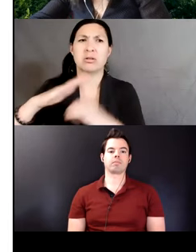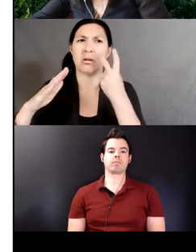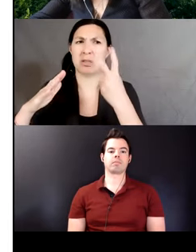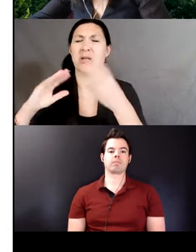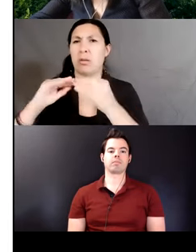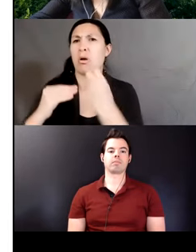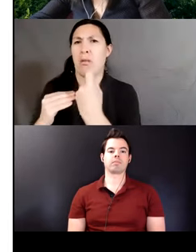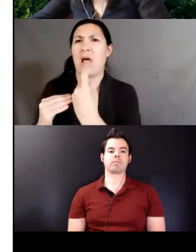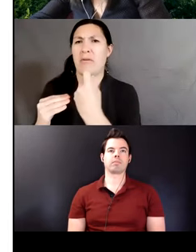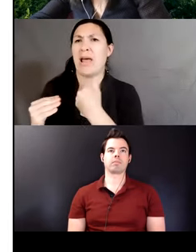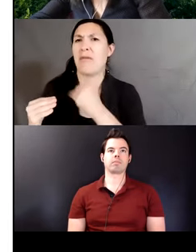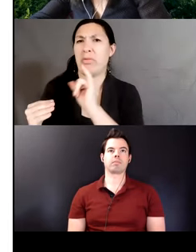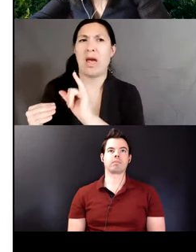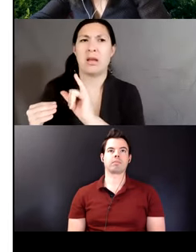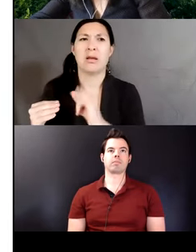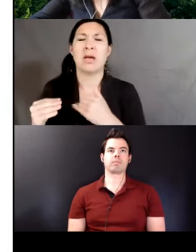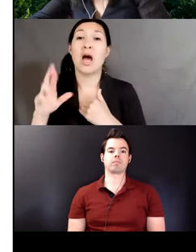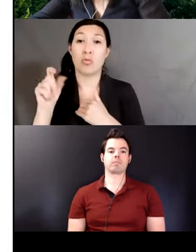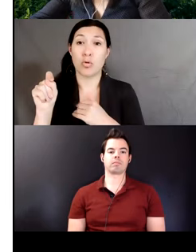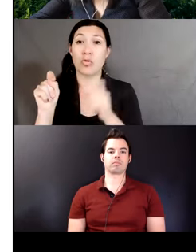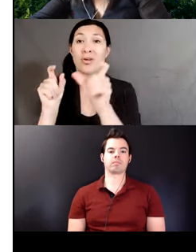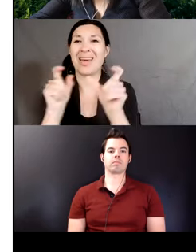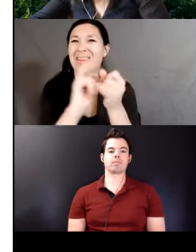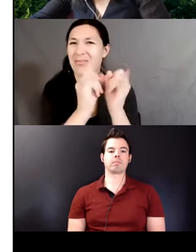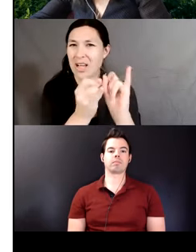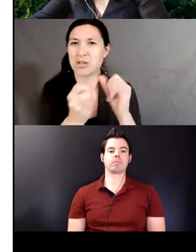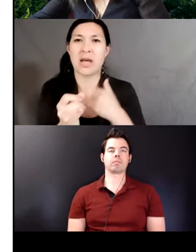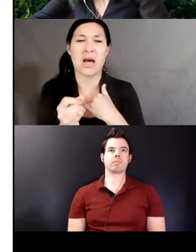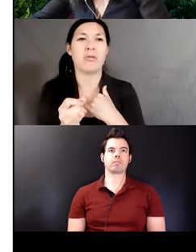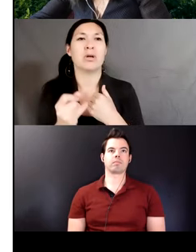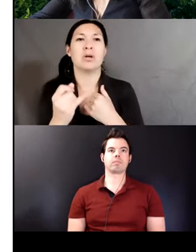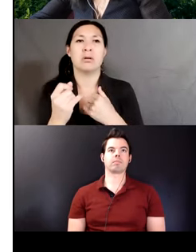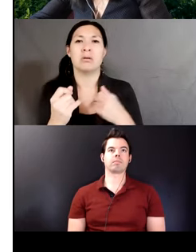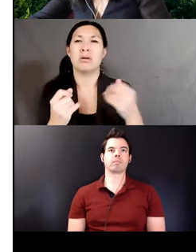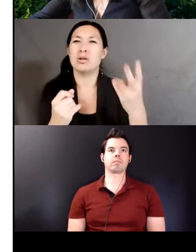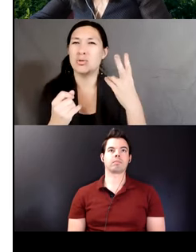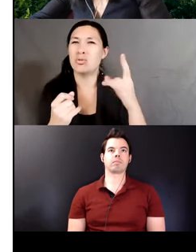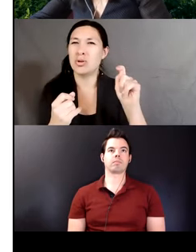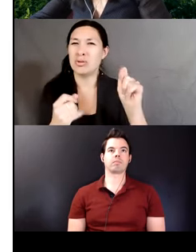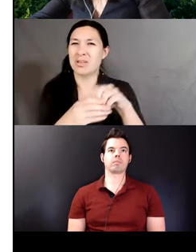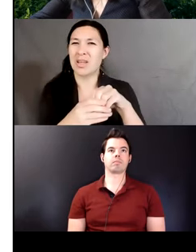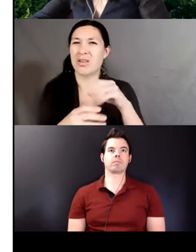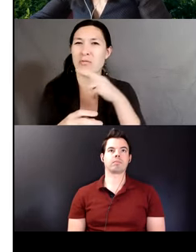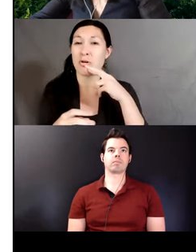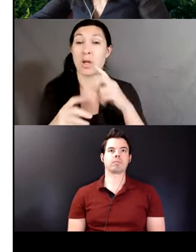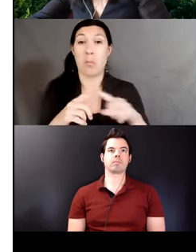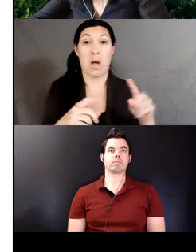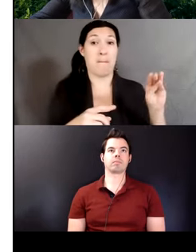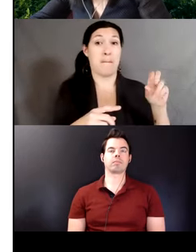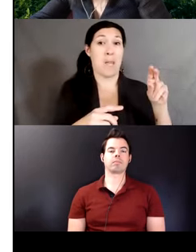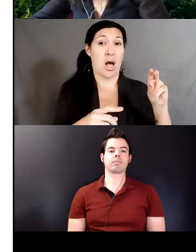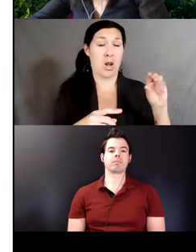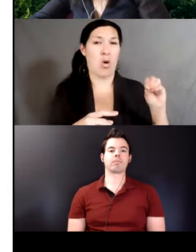which is composed by a root inflection, the two basic units of a verb form, whereas monolinguals have more derivational